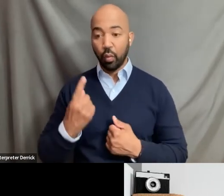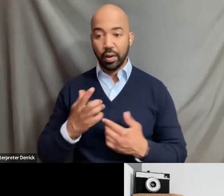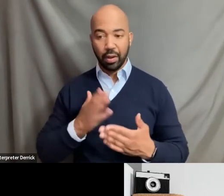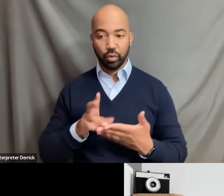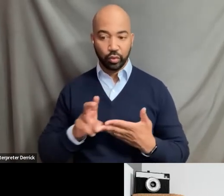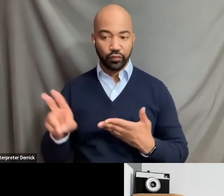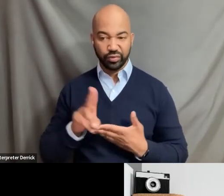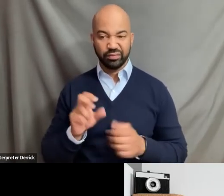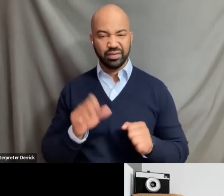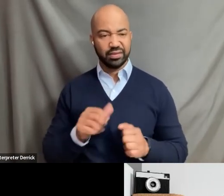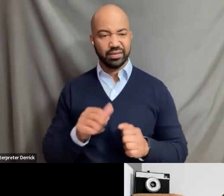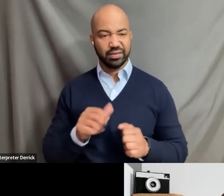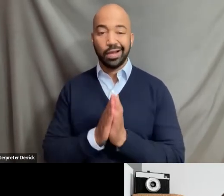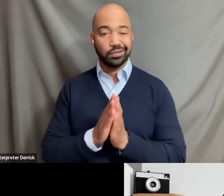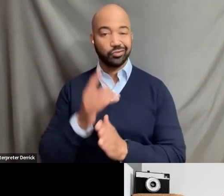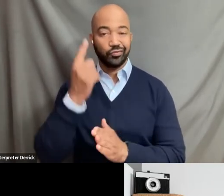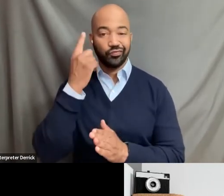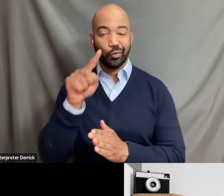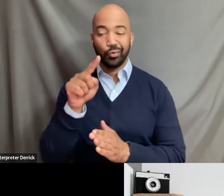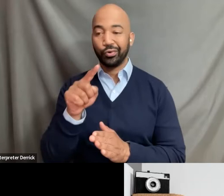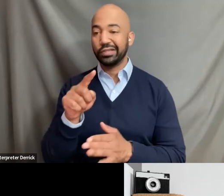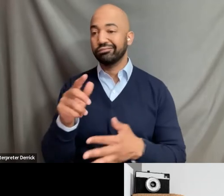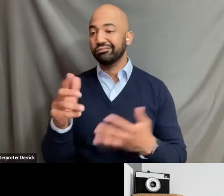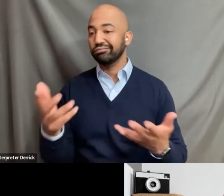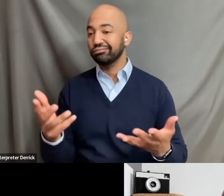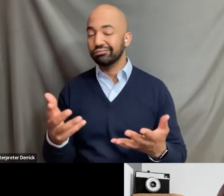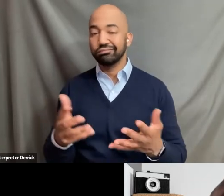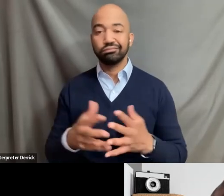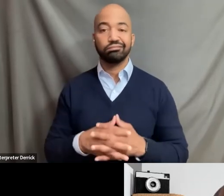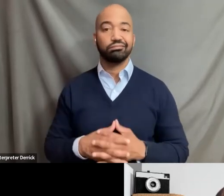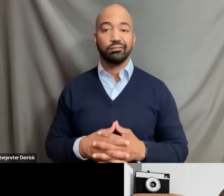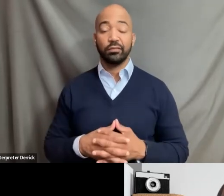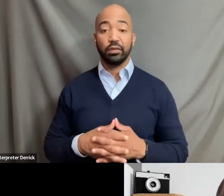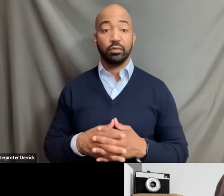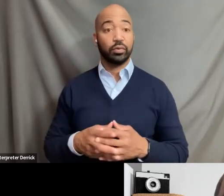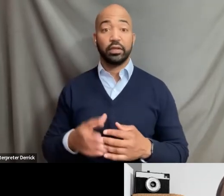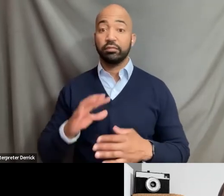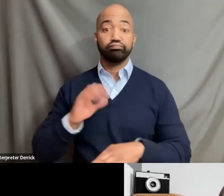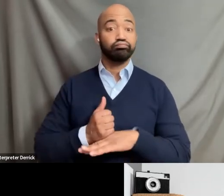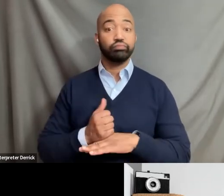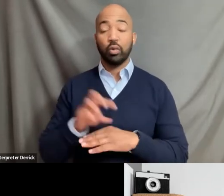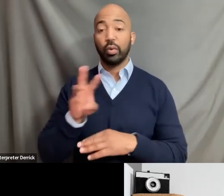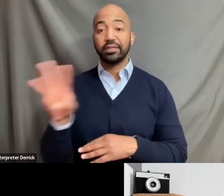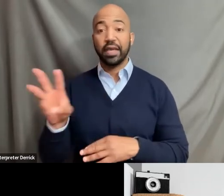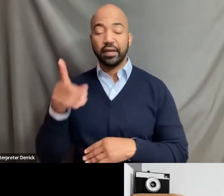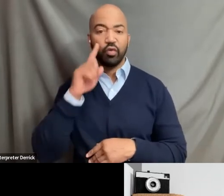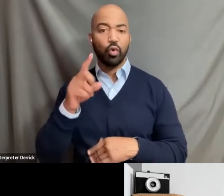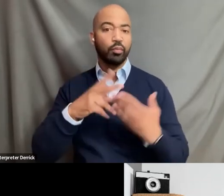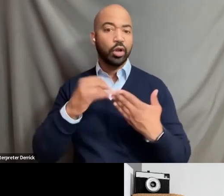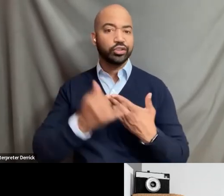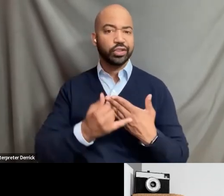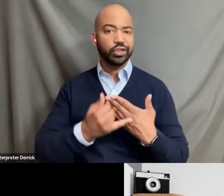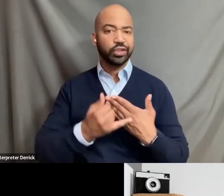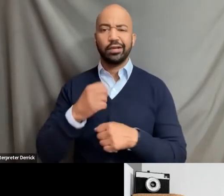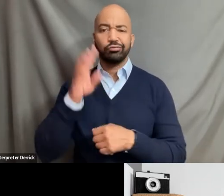can ask for a website for a project, for instance, and they can